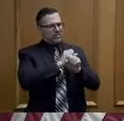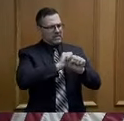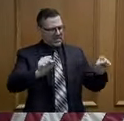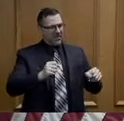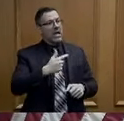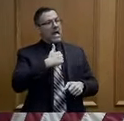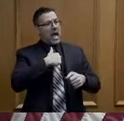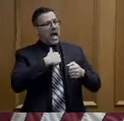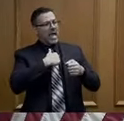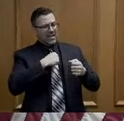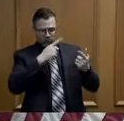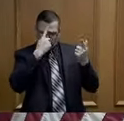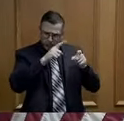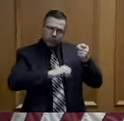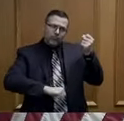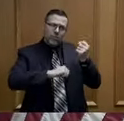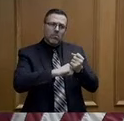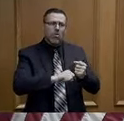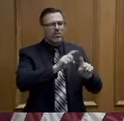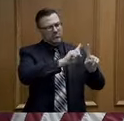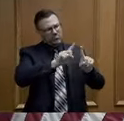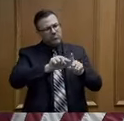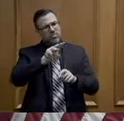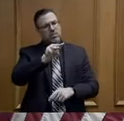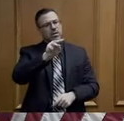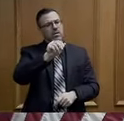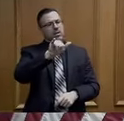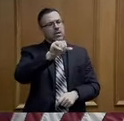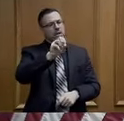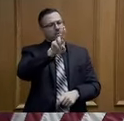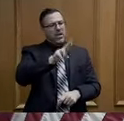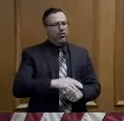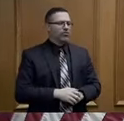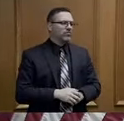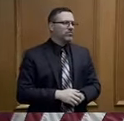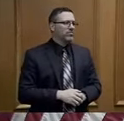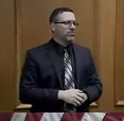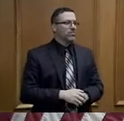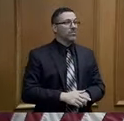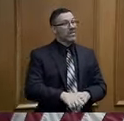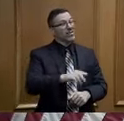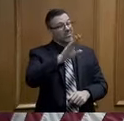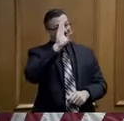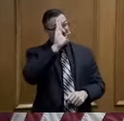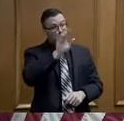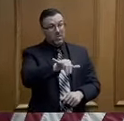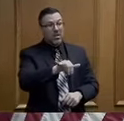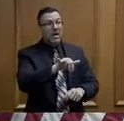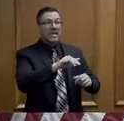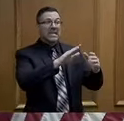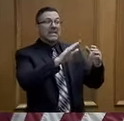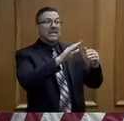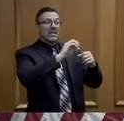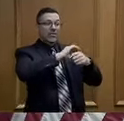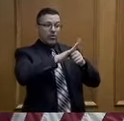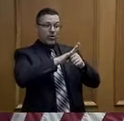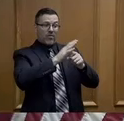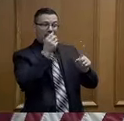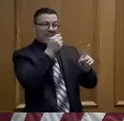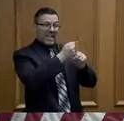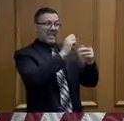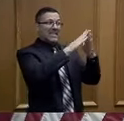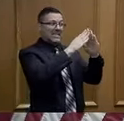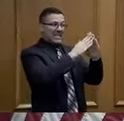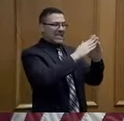solutions. This virus does not act the same in high-density areas as it does in